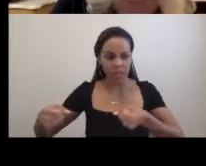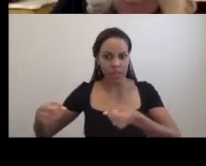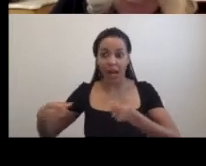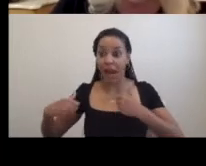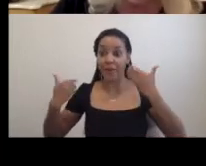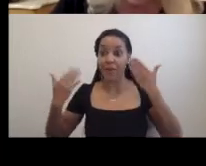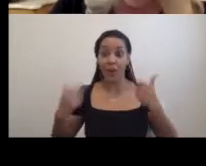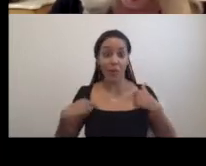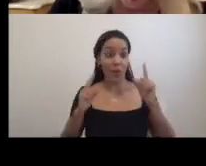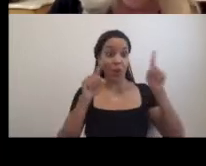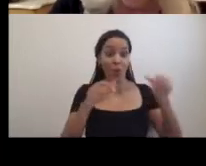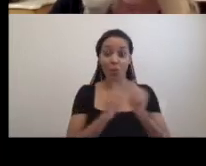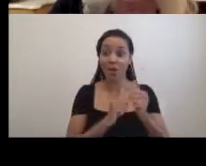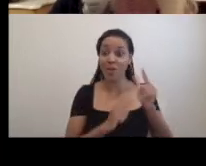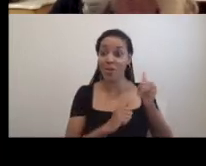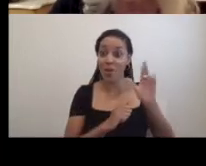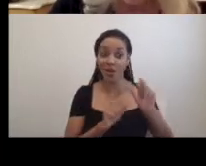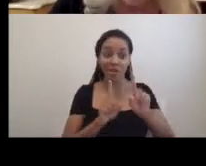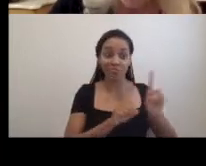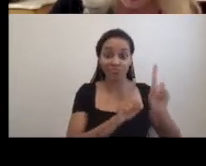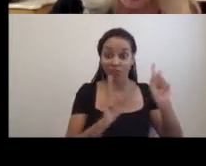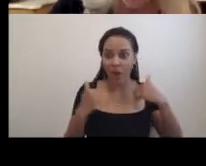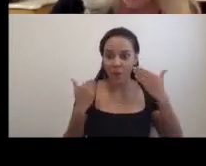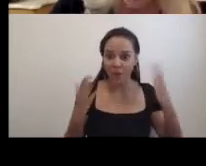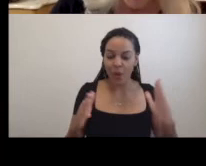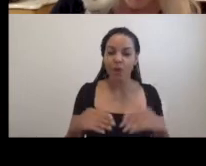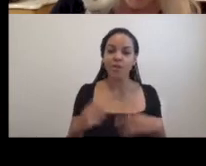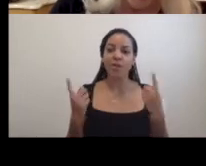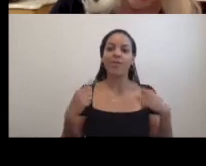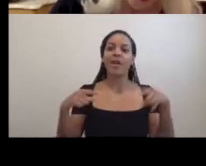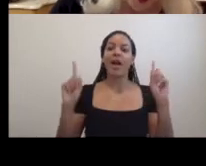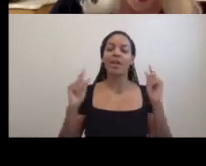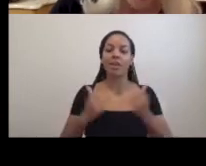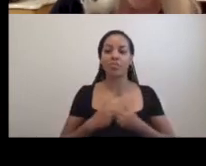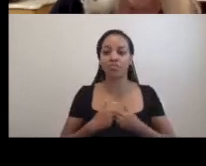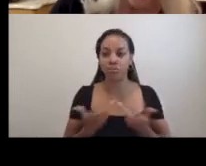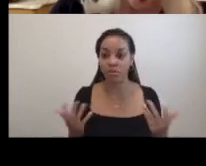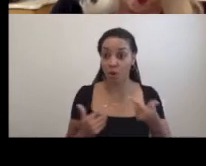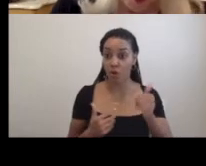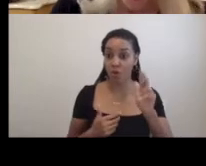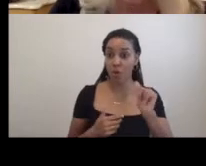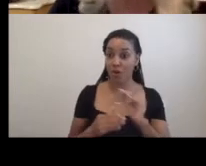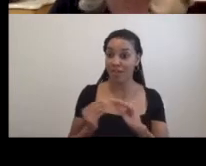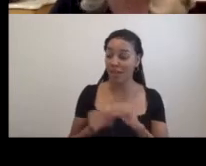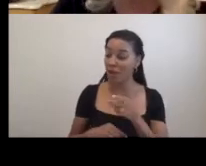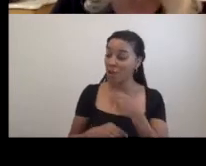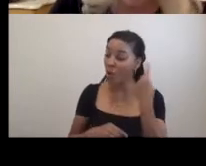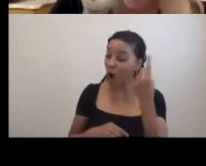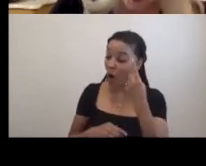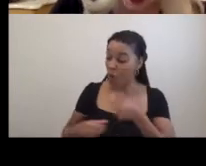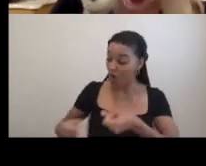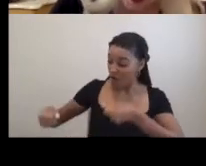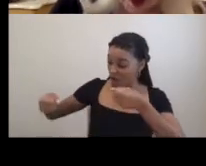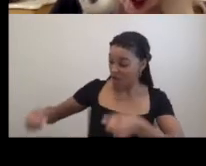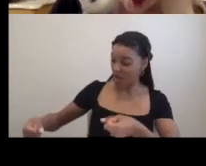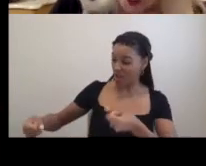Gloria Johnson. Finally, exasperated, she said, you're always carrying such a heavy